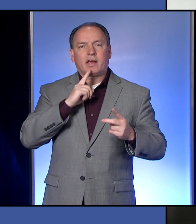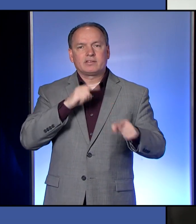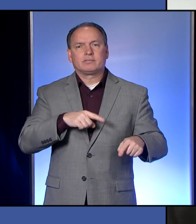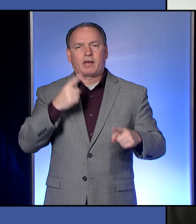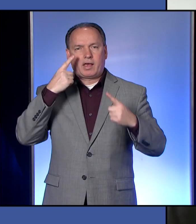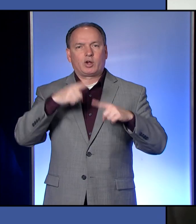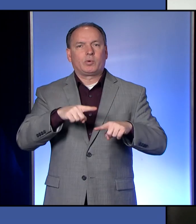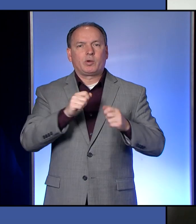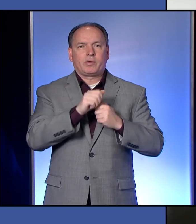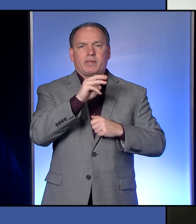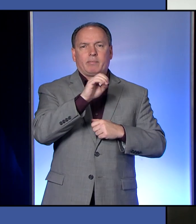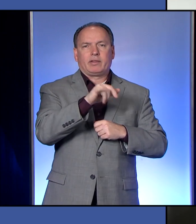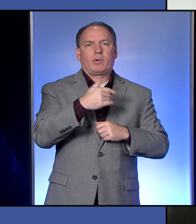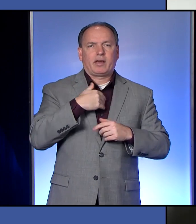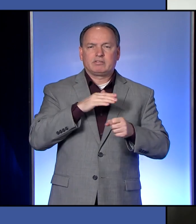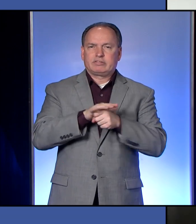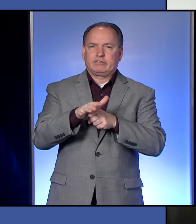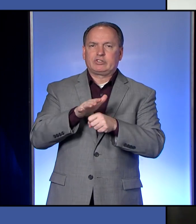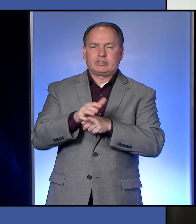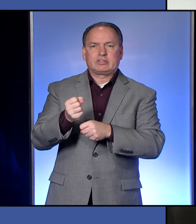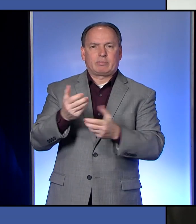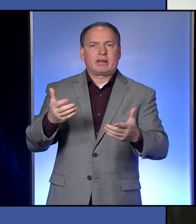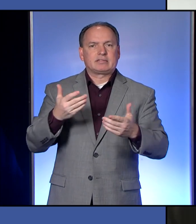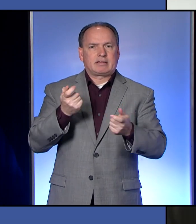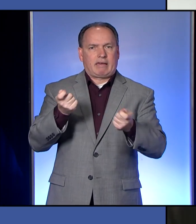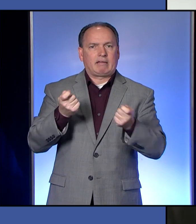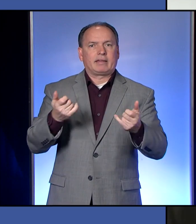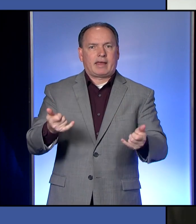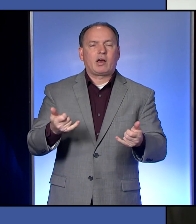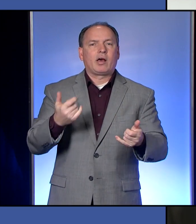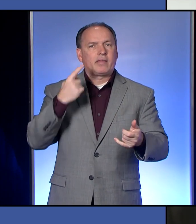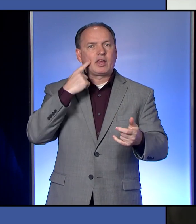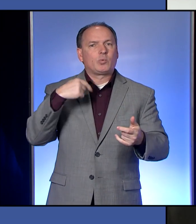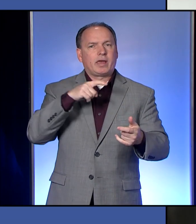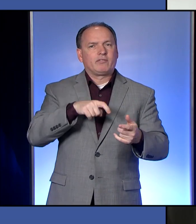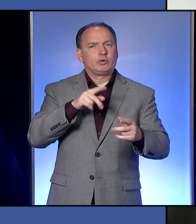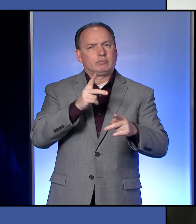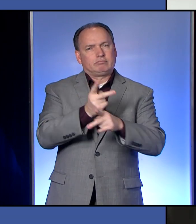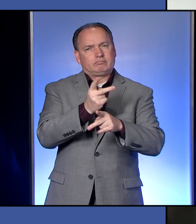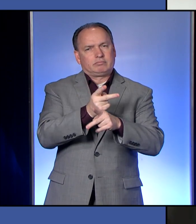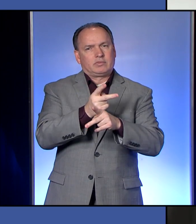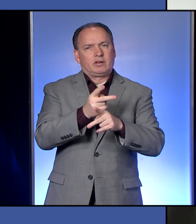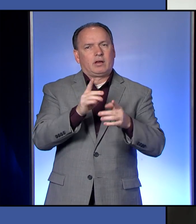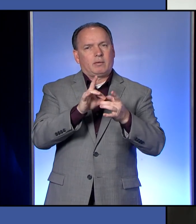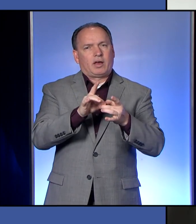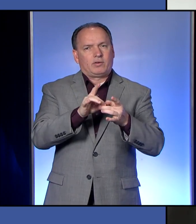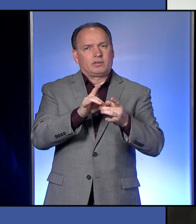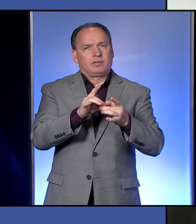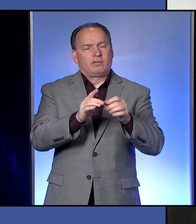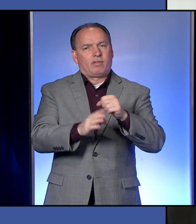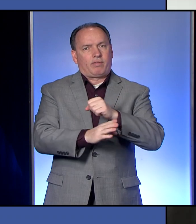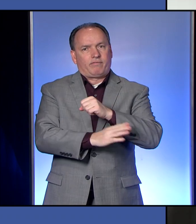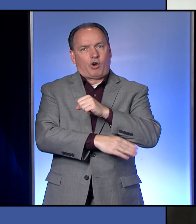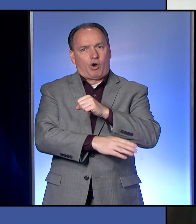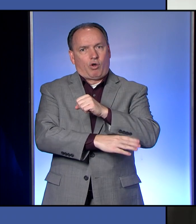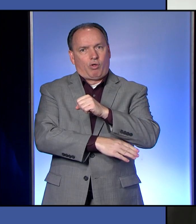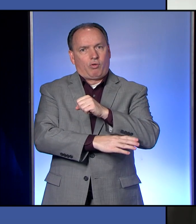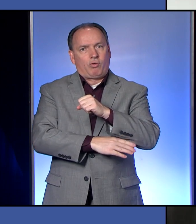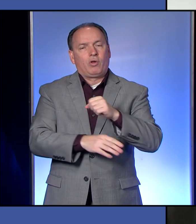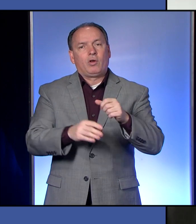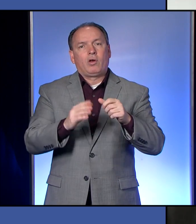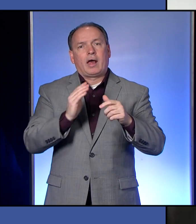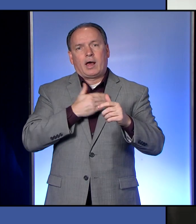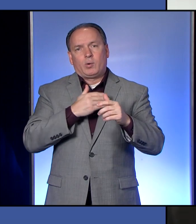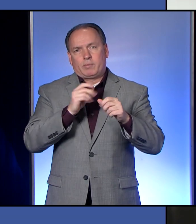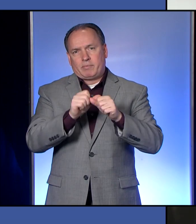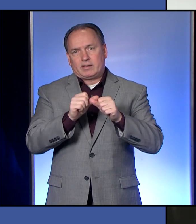with Emily. We have sufficient supplies to handle it now. I think we have to be mindful, though, of the fall and that we have to maintain our supplies and